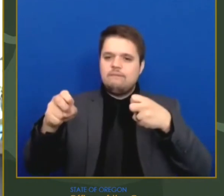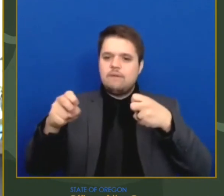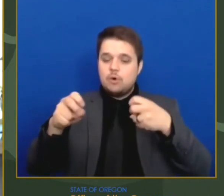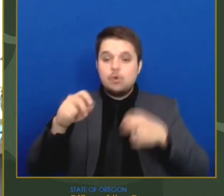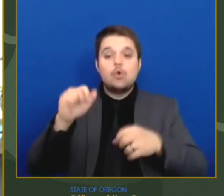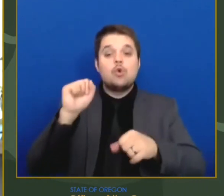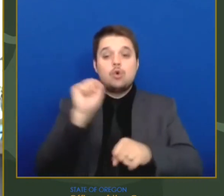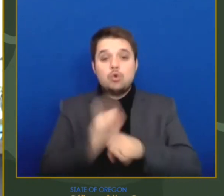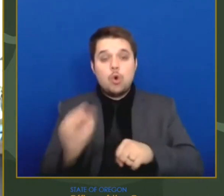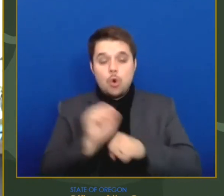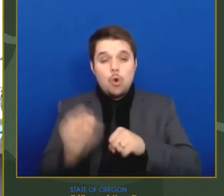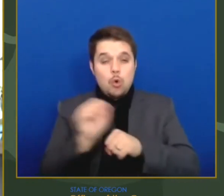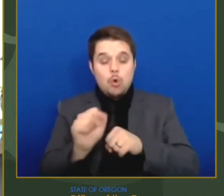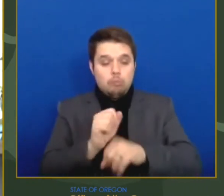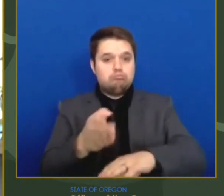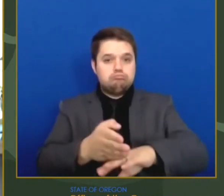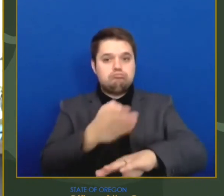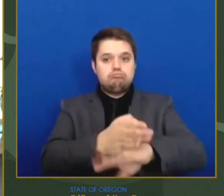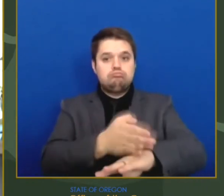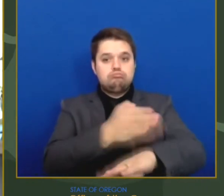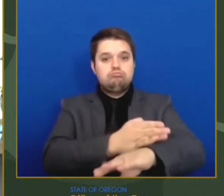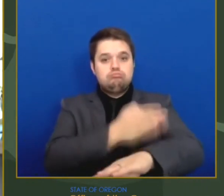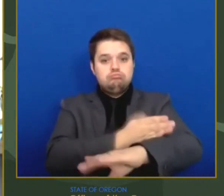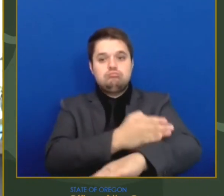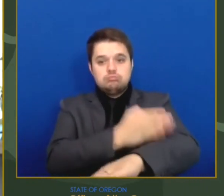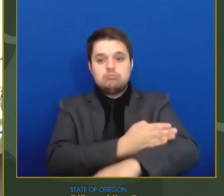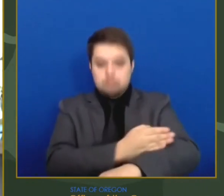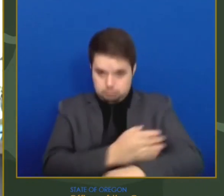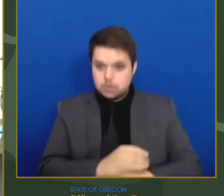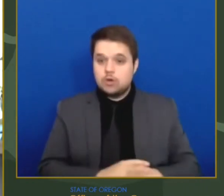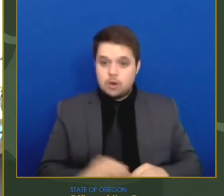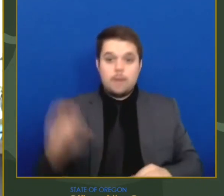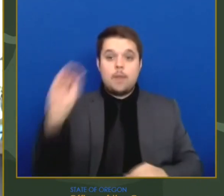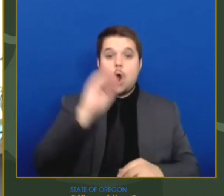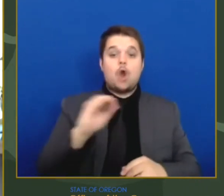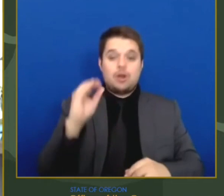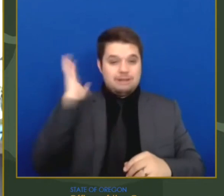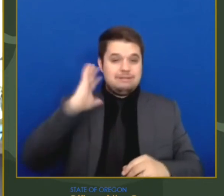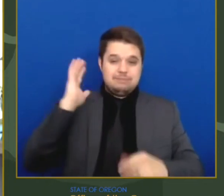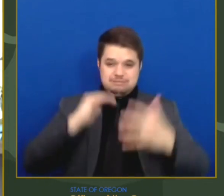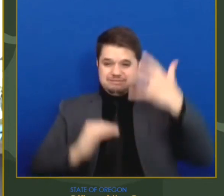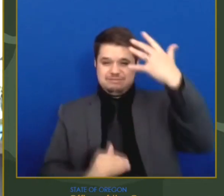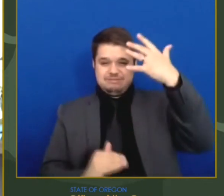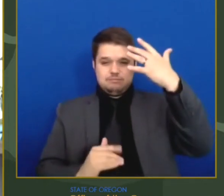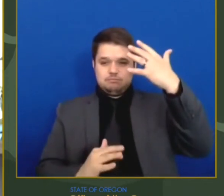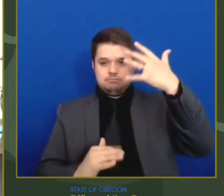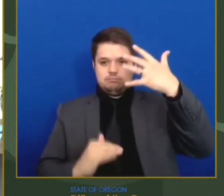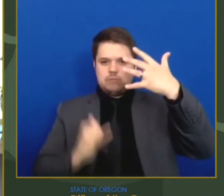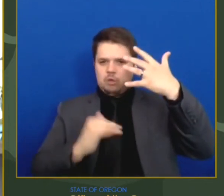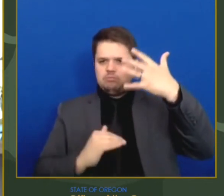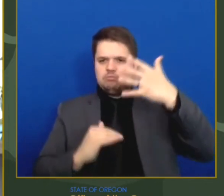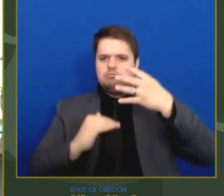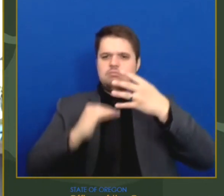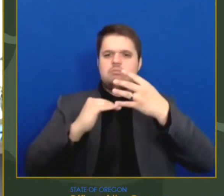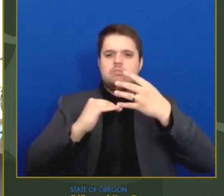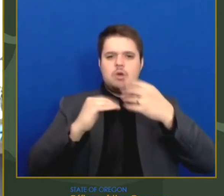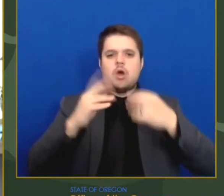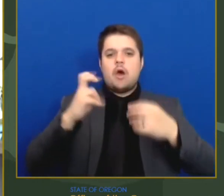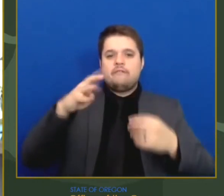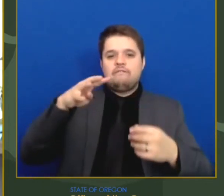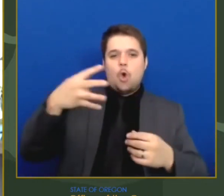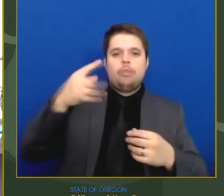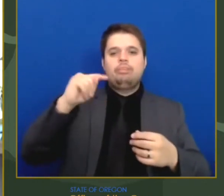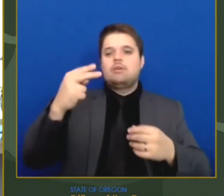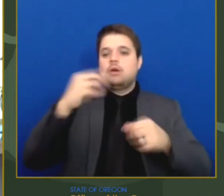Oregon has the fourth lowest total number of deaths per capita. And we've maintained great performance against this